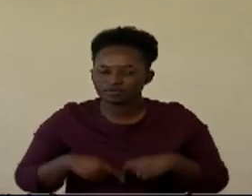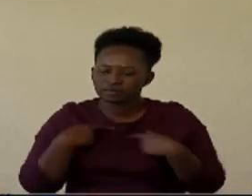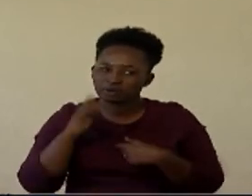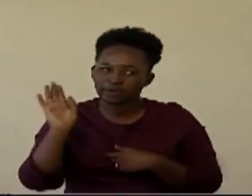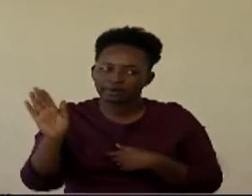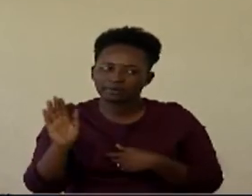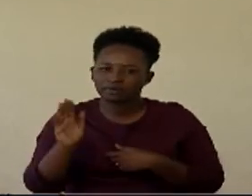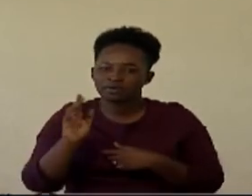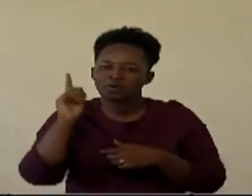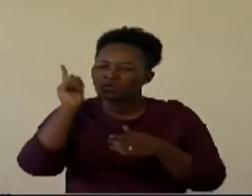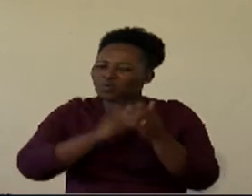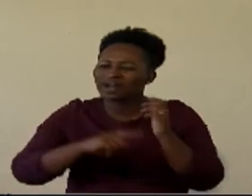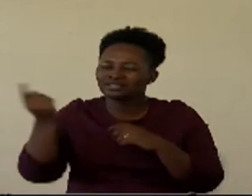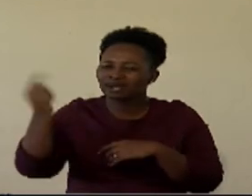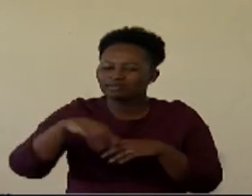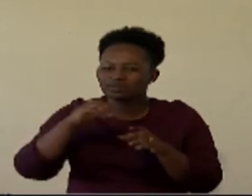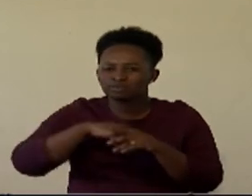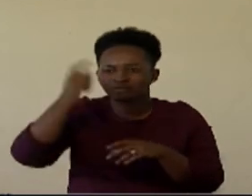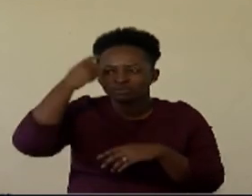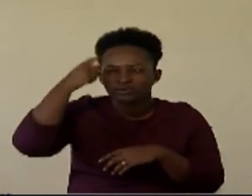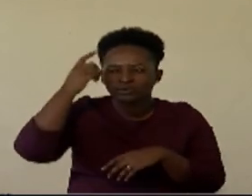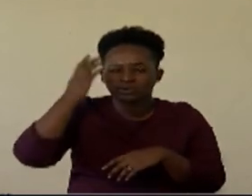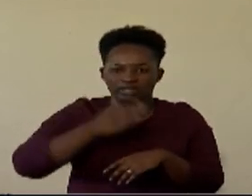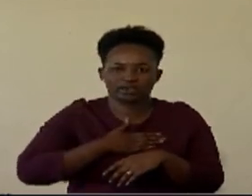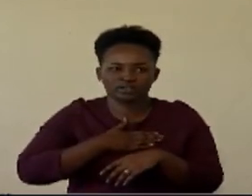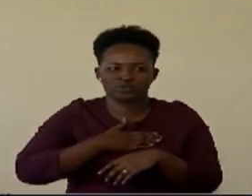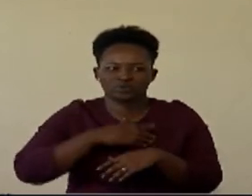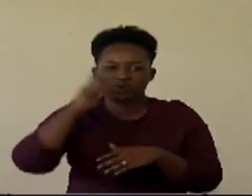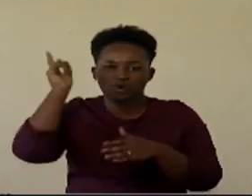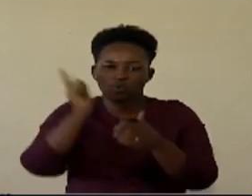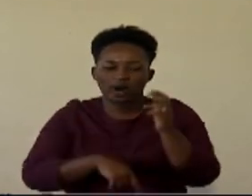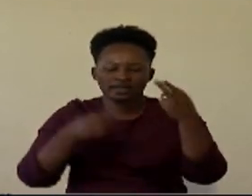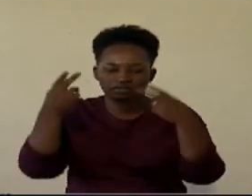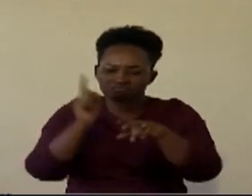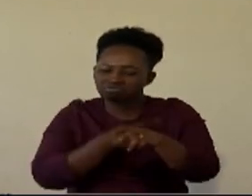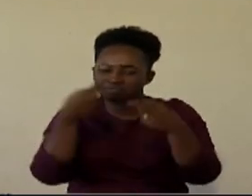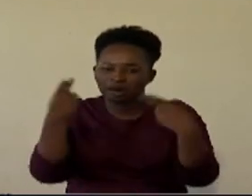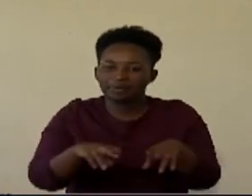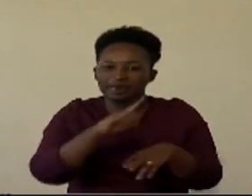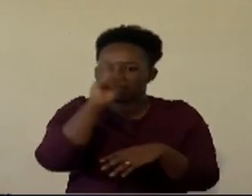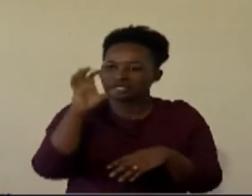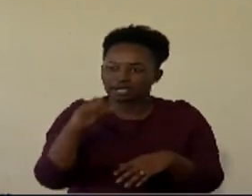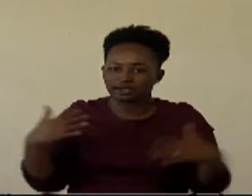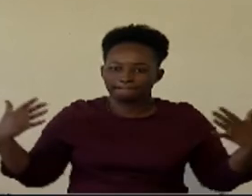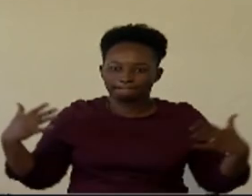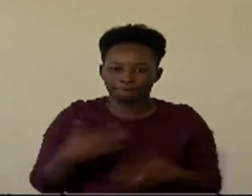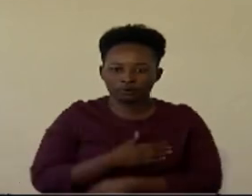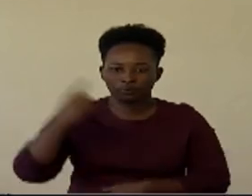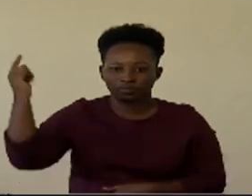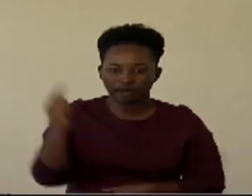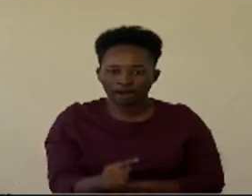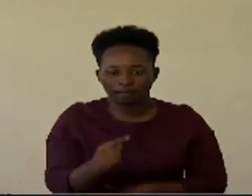What comes to our mind? When does this happen? Is it sudden? Boom, and then it starts. Or maybe